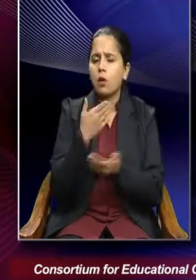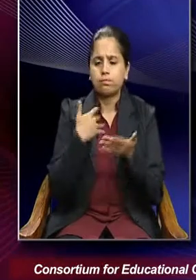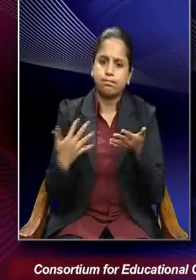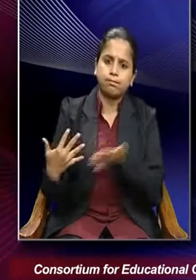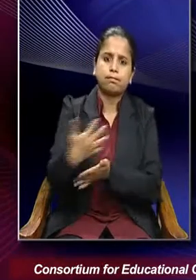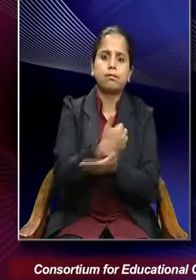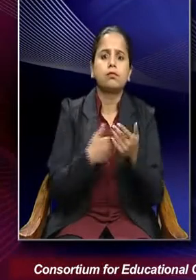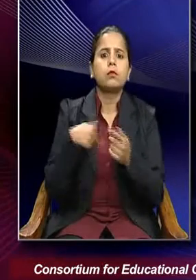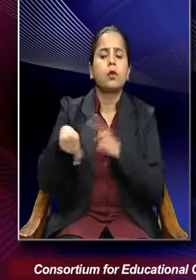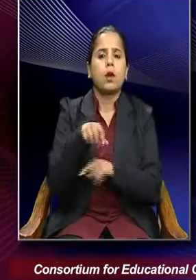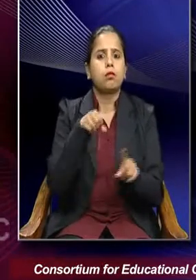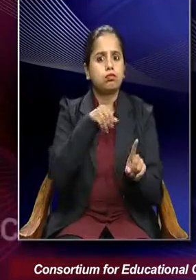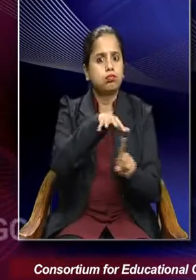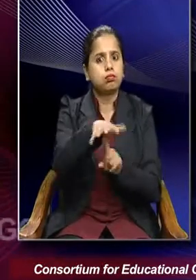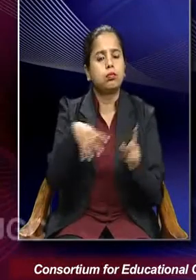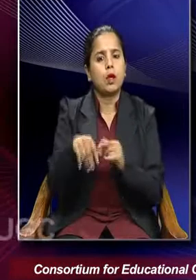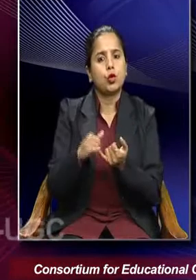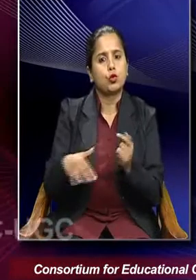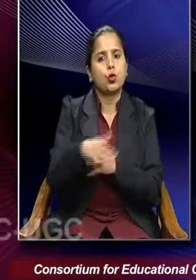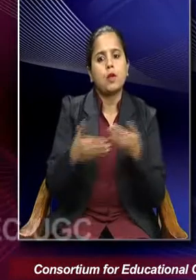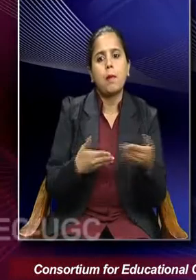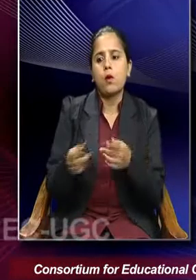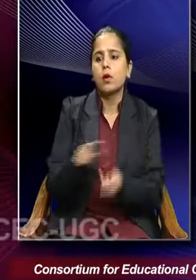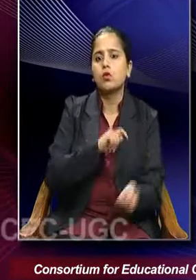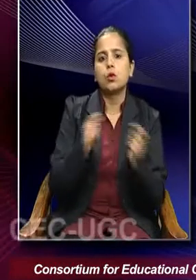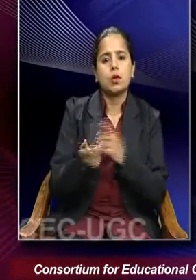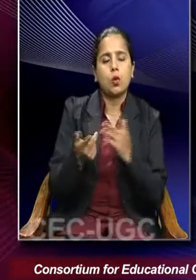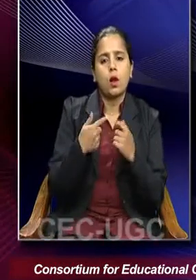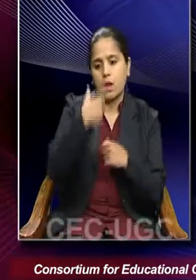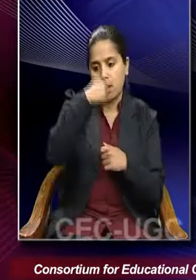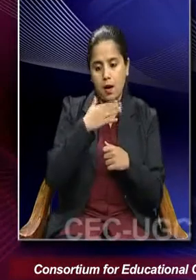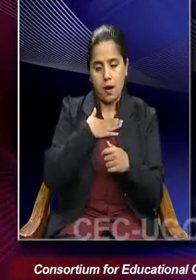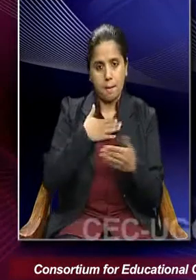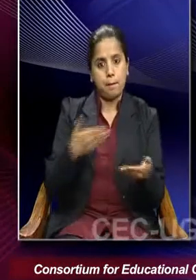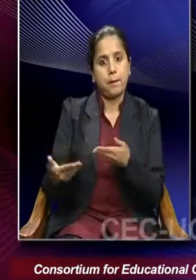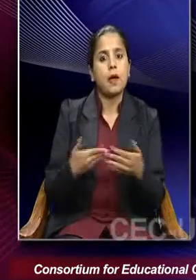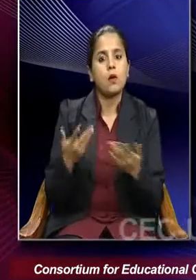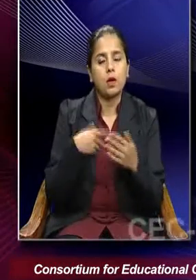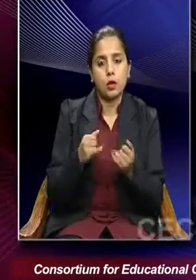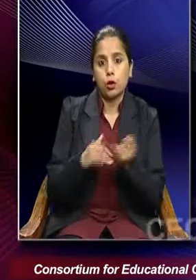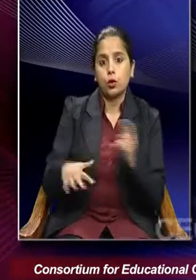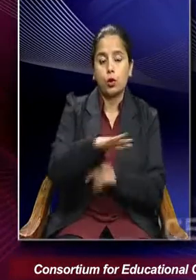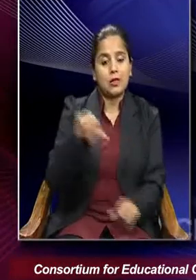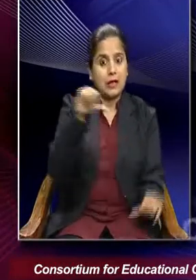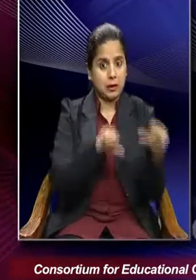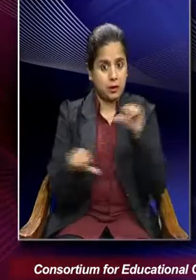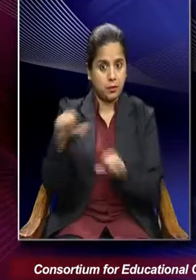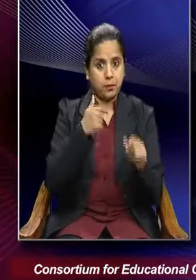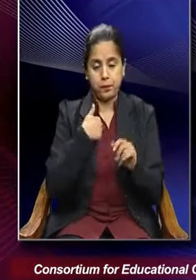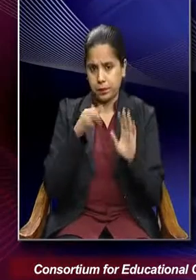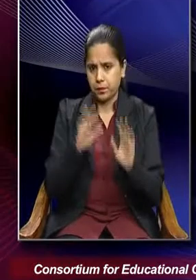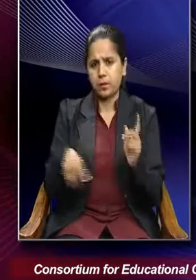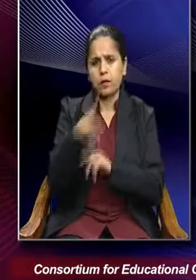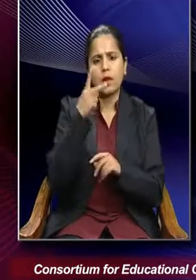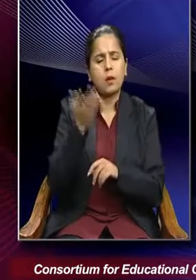influences social behavior or individual behavior. In social sciences, we have this